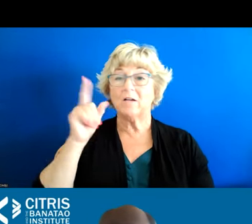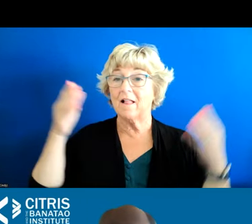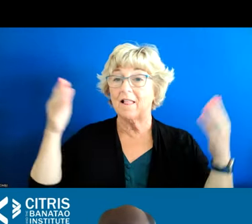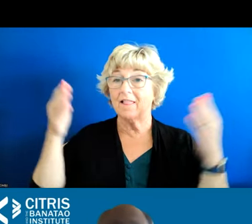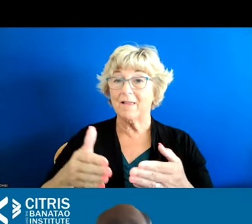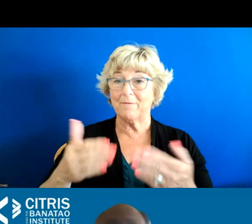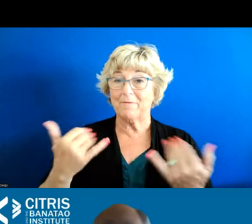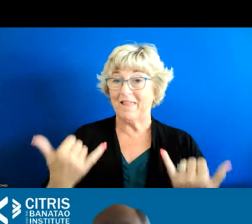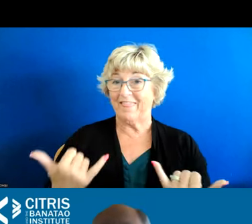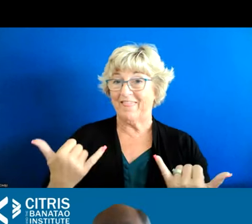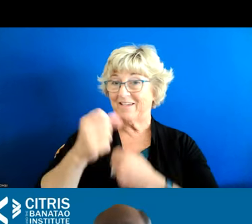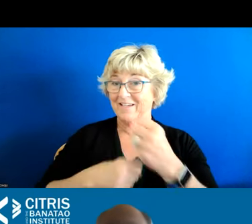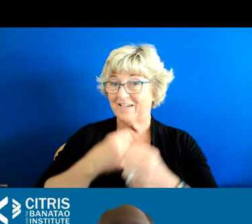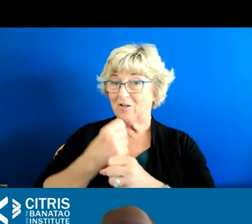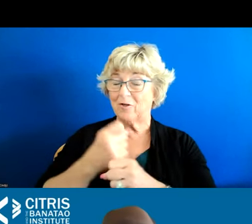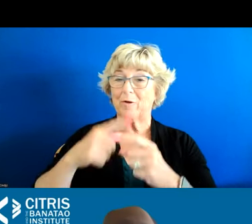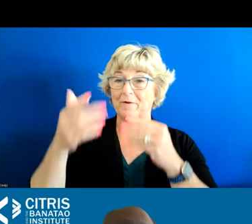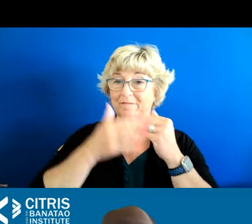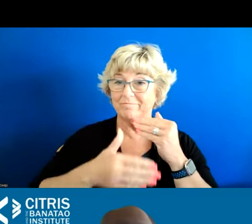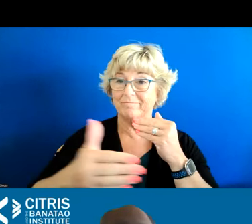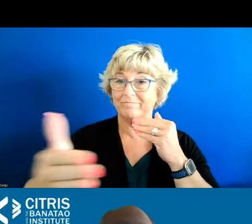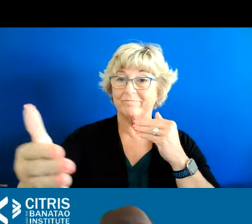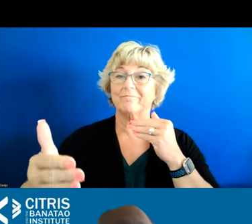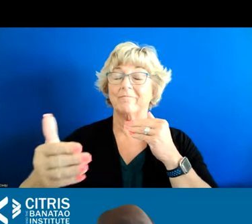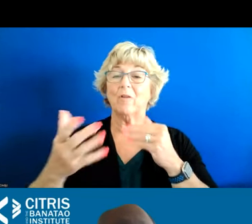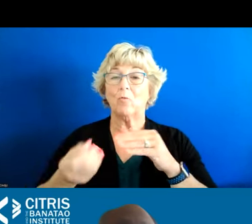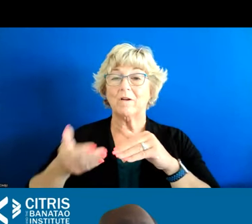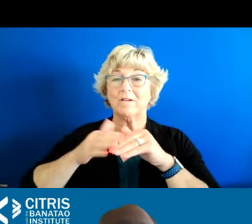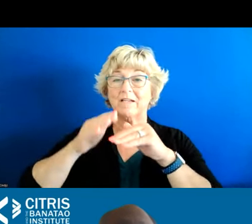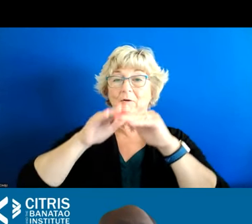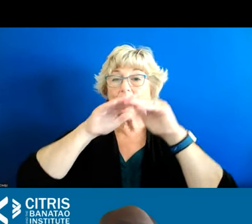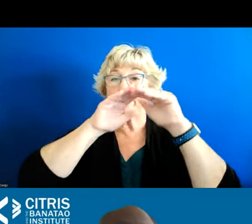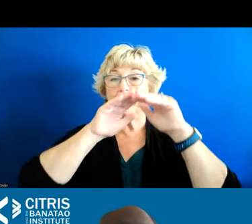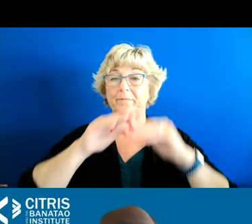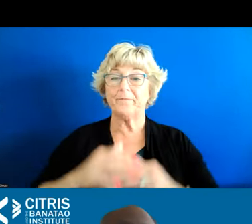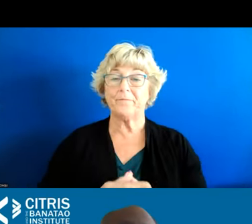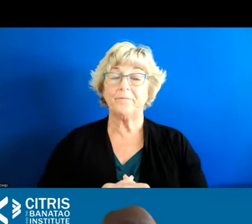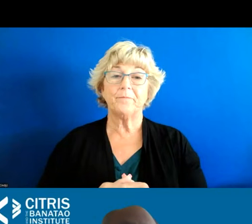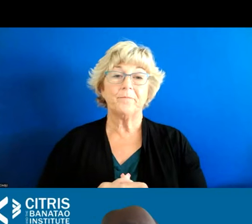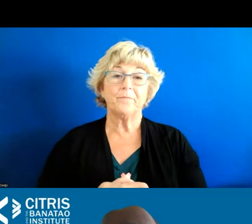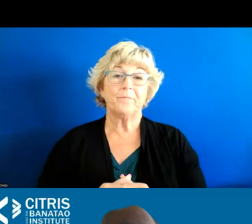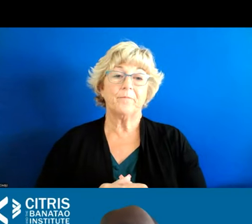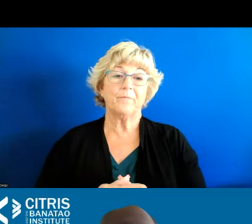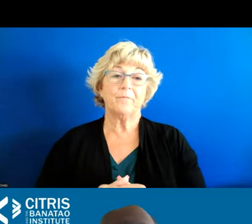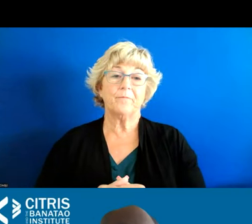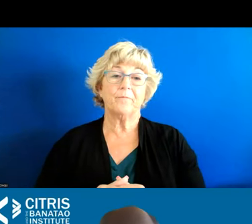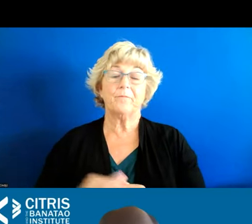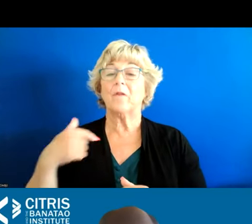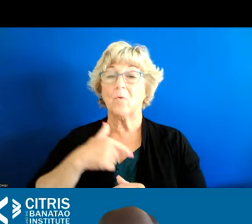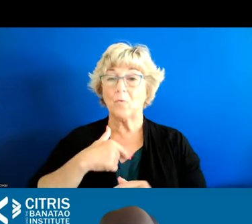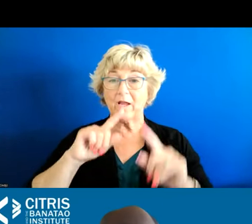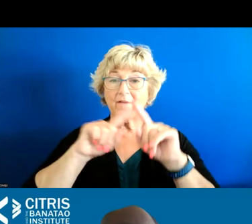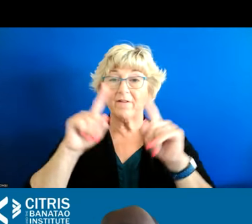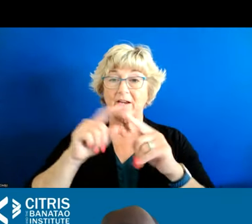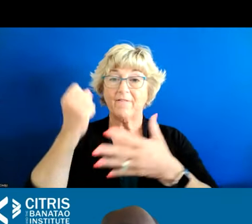baseline to get that type of information and then grow it so we have uh putting forward several uh priority